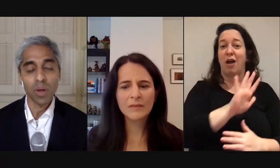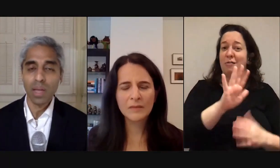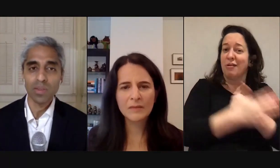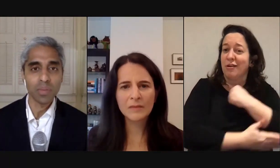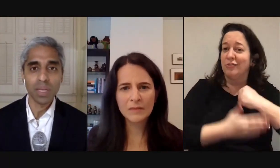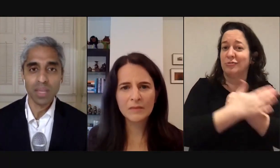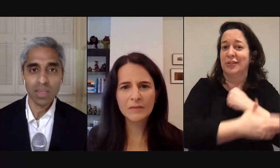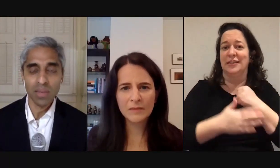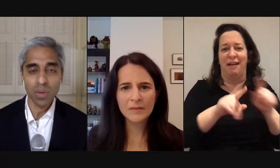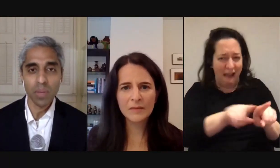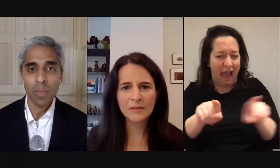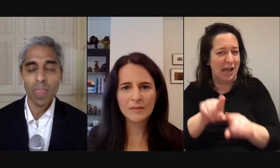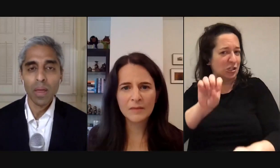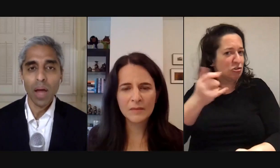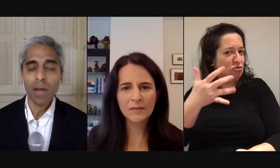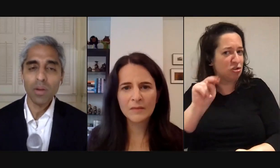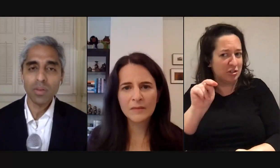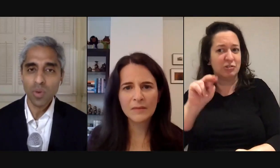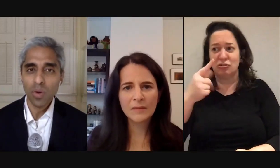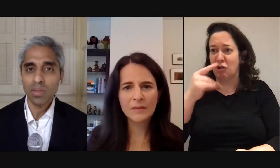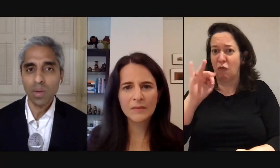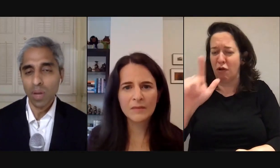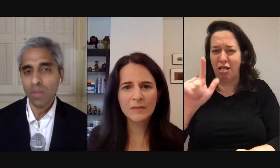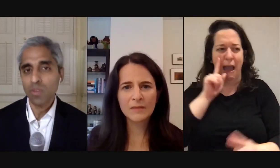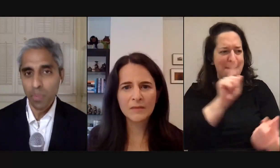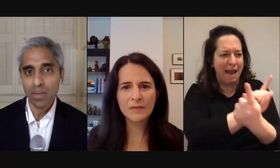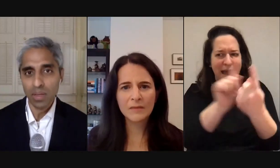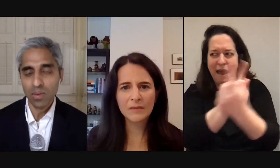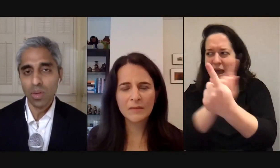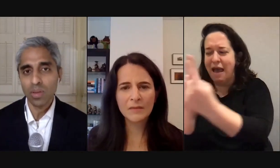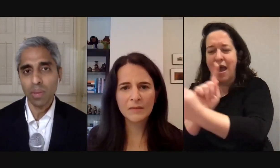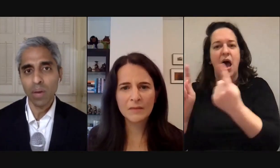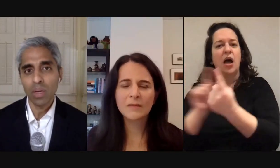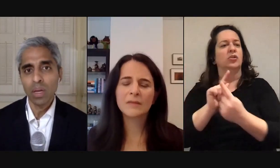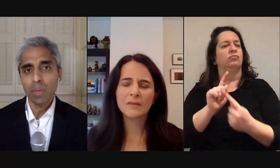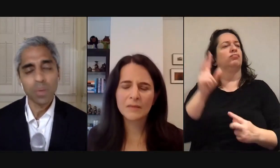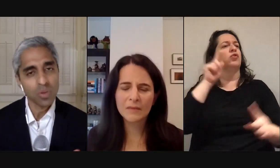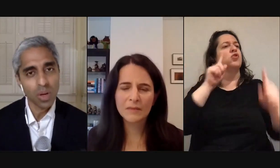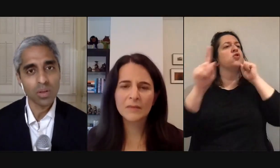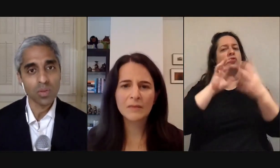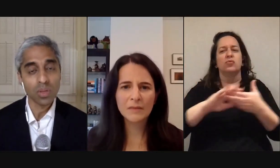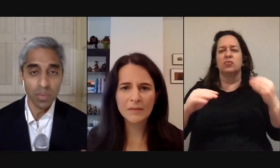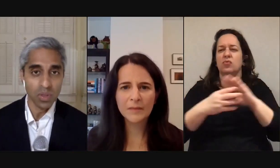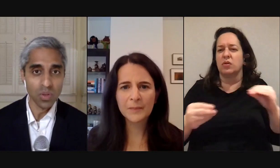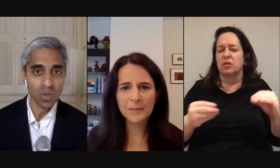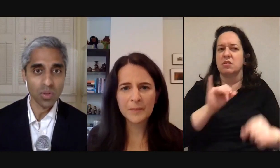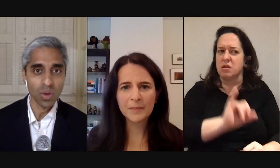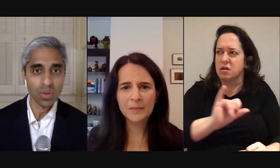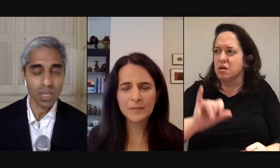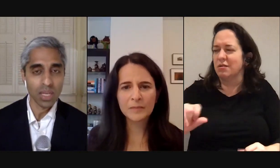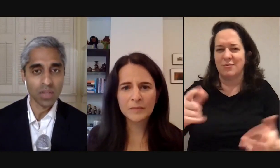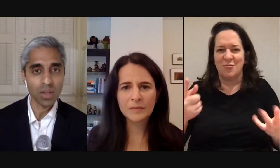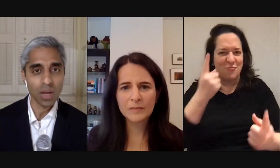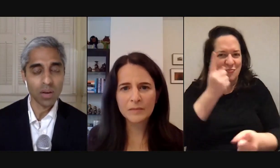in small towns and big cities everywhere I heard stories that were not surprising stories about people's struggles with substance use